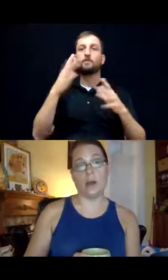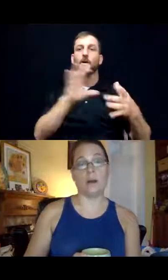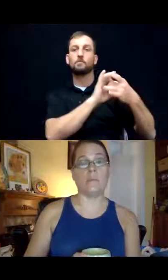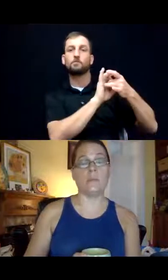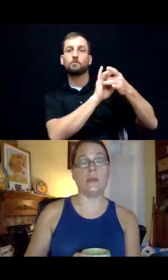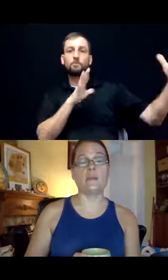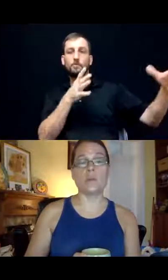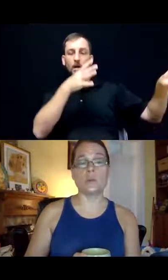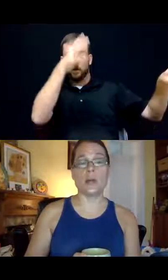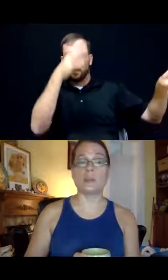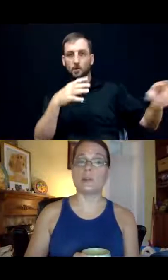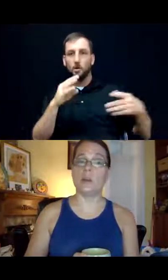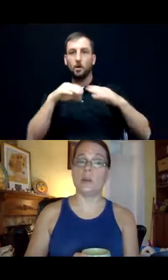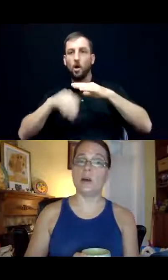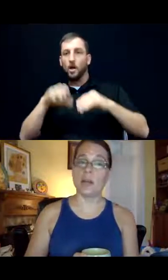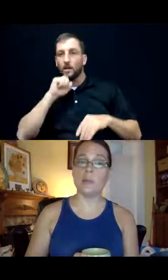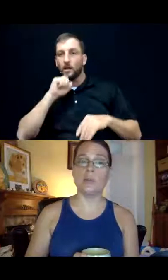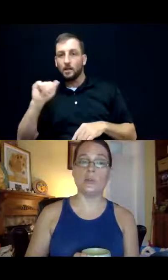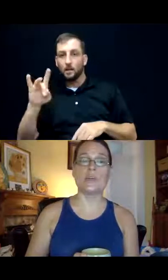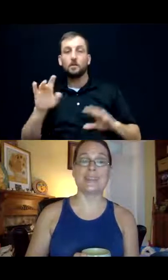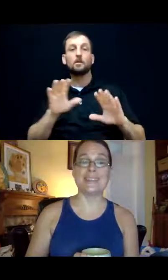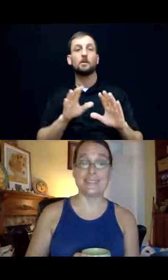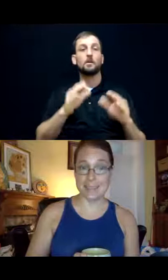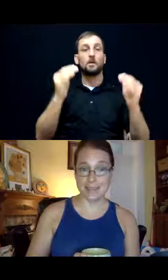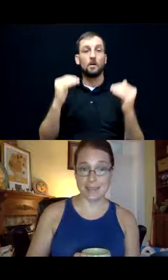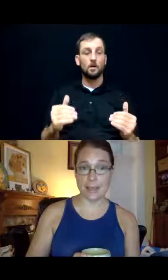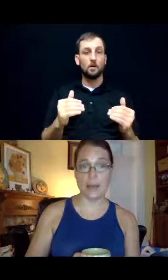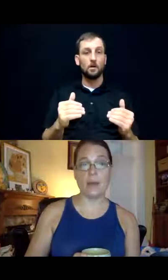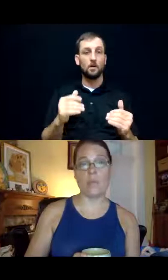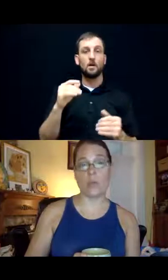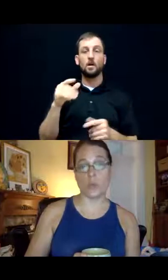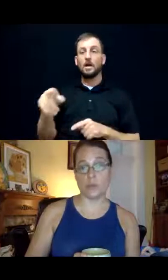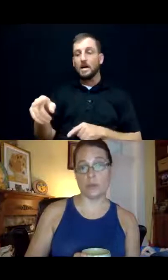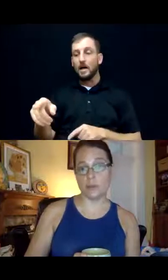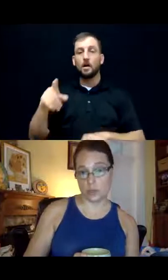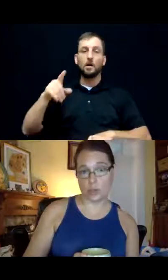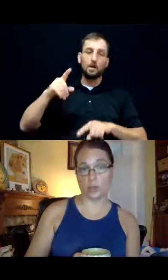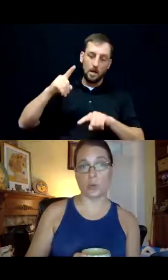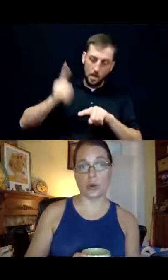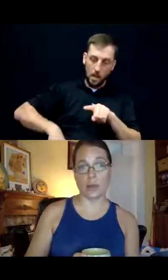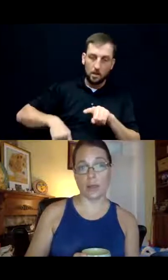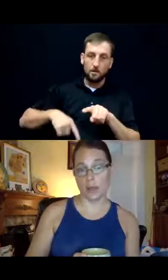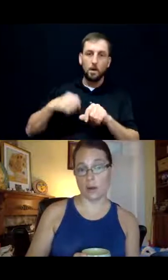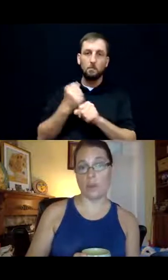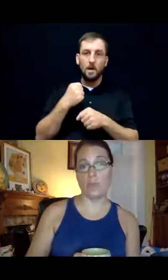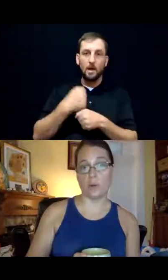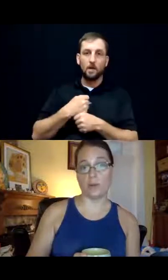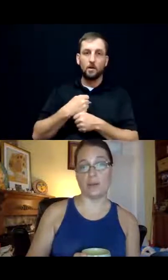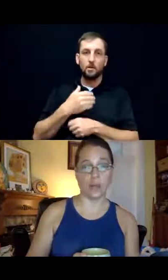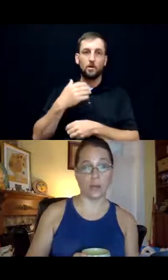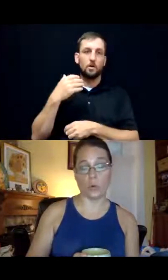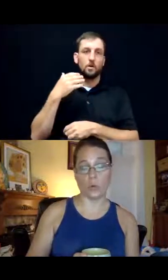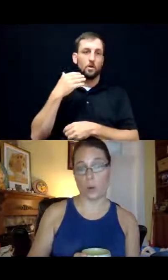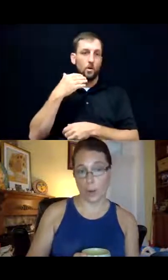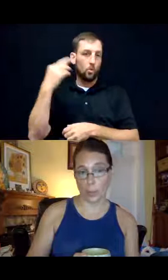Um, the individual has to be unable to consistently make reasoned decisions regarding the care of person